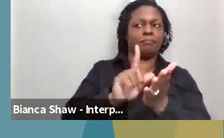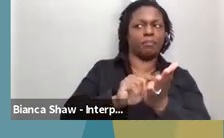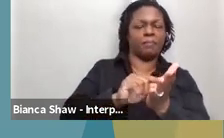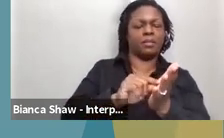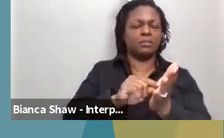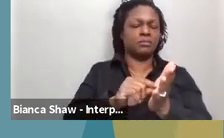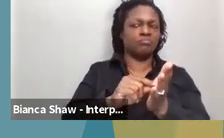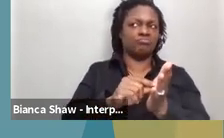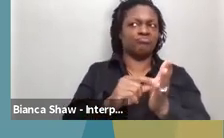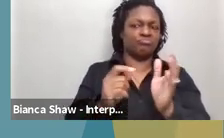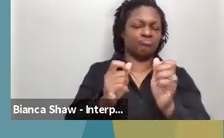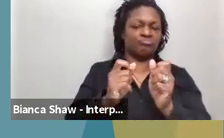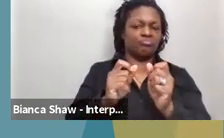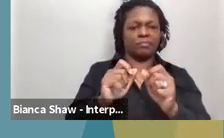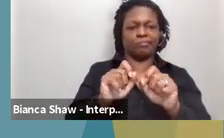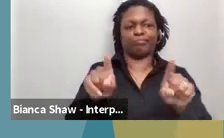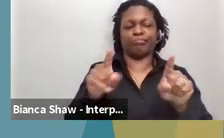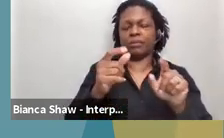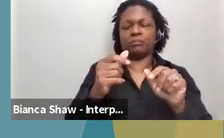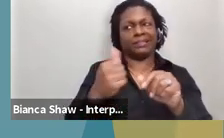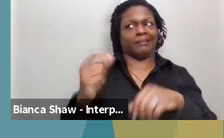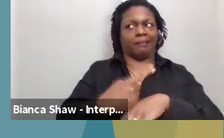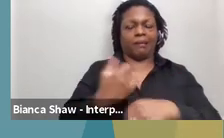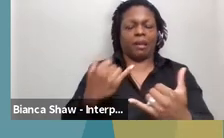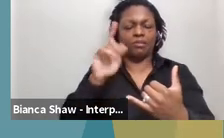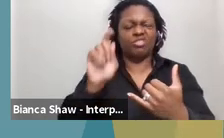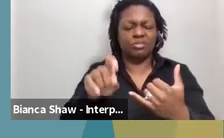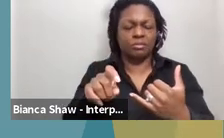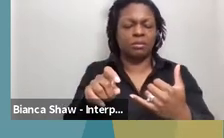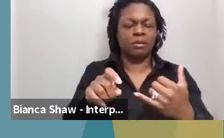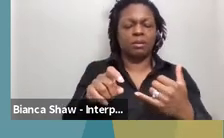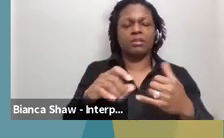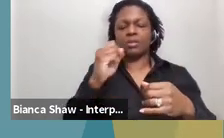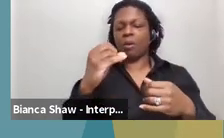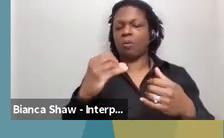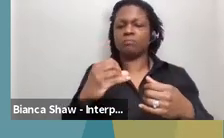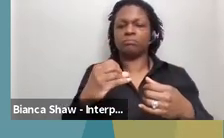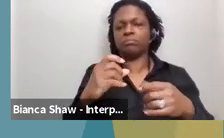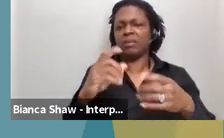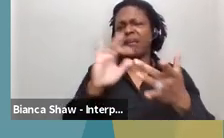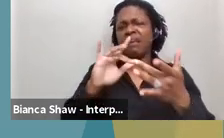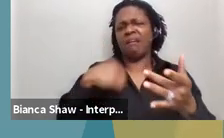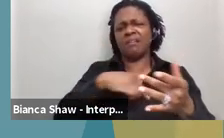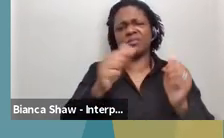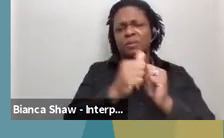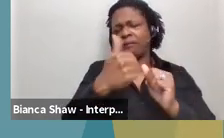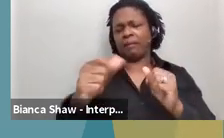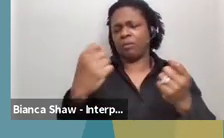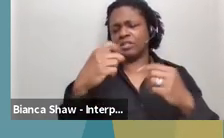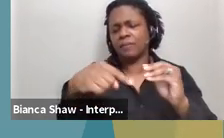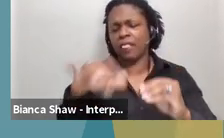please feel free to reach out to the commission if you have any questions regarding that. Um, go ahead and go to the next slide.